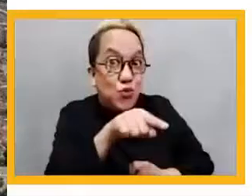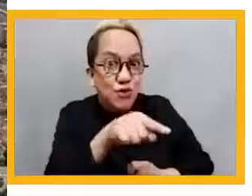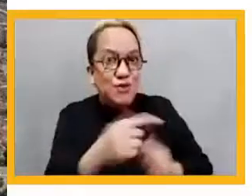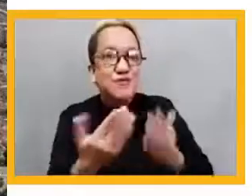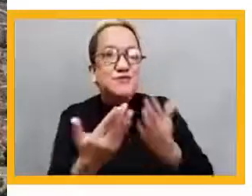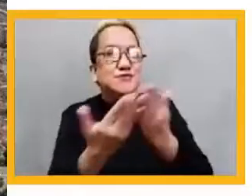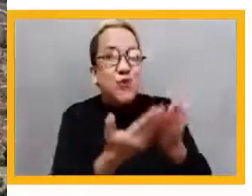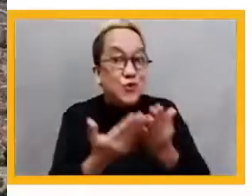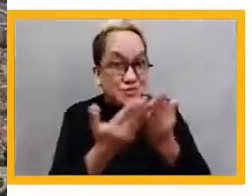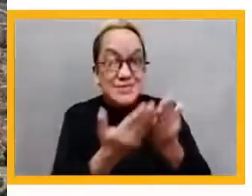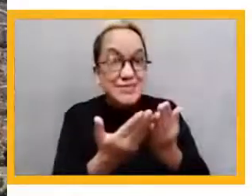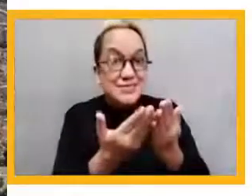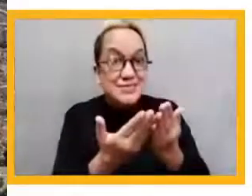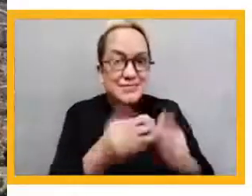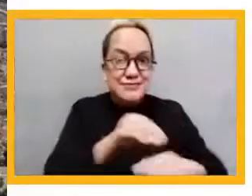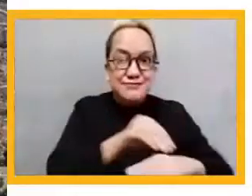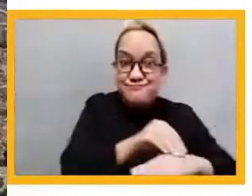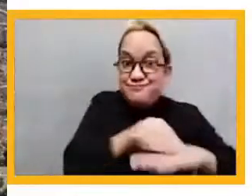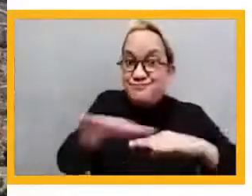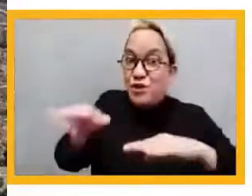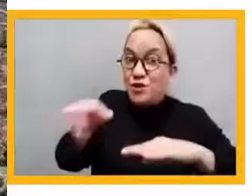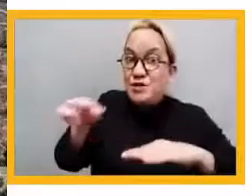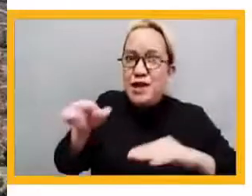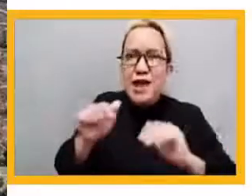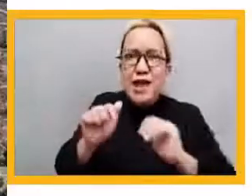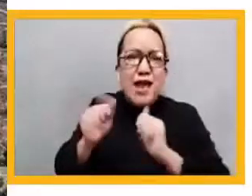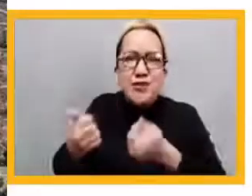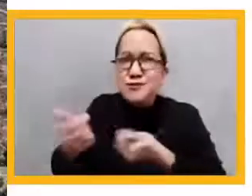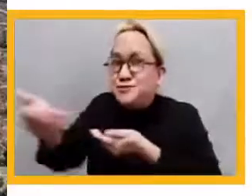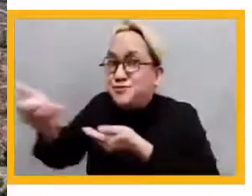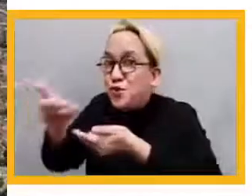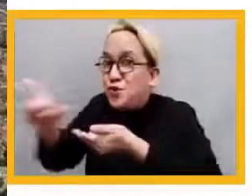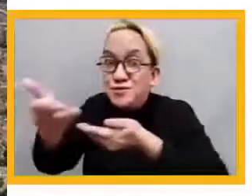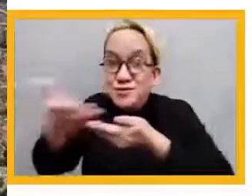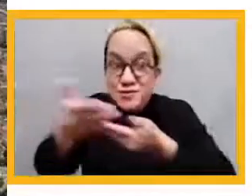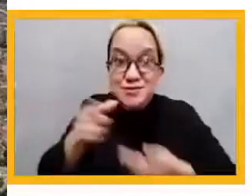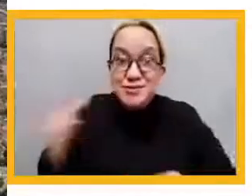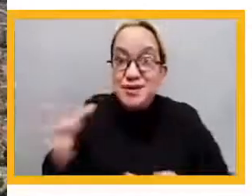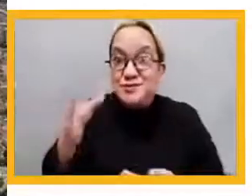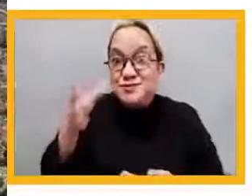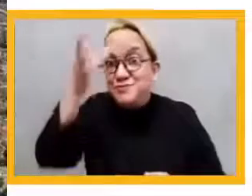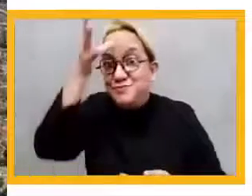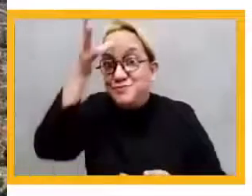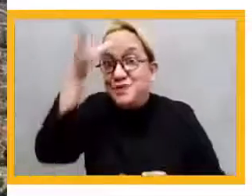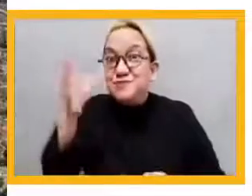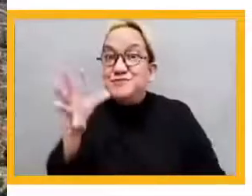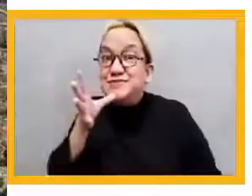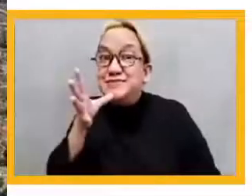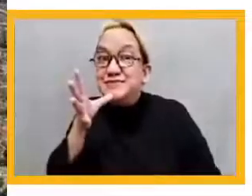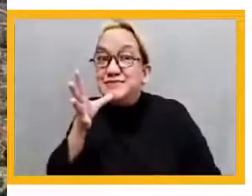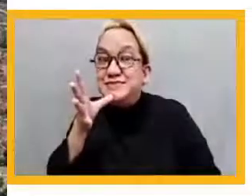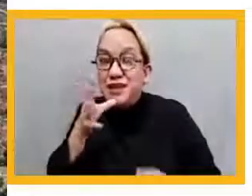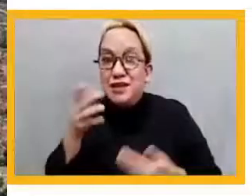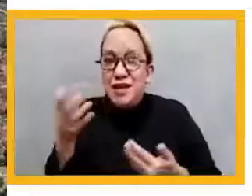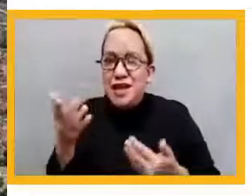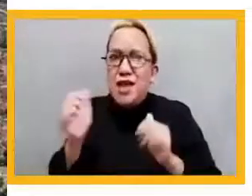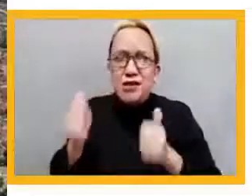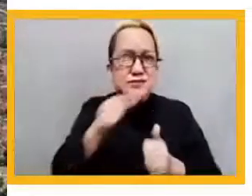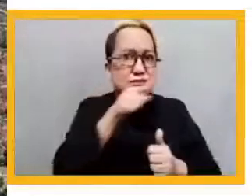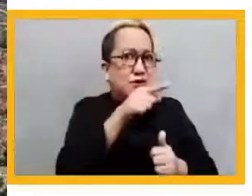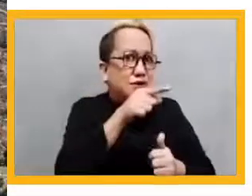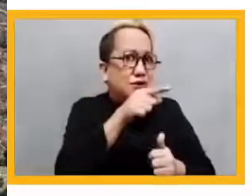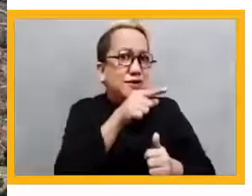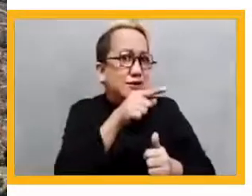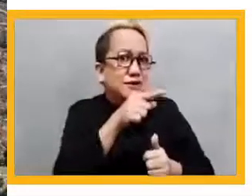parents, with the way of working with the administrators. So from the outset, we had to think systemically. So Escuela Nueva, in